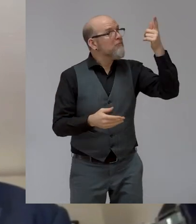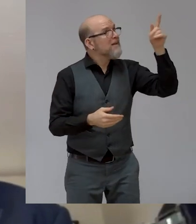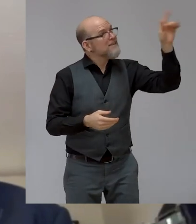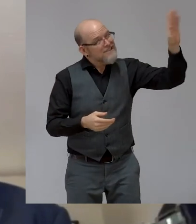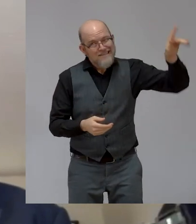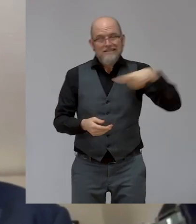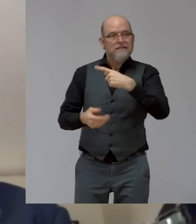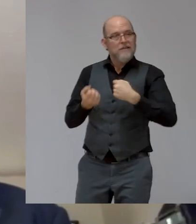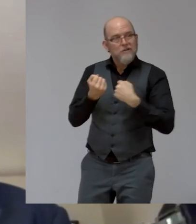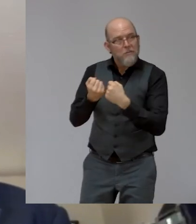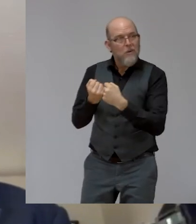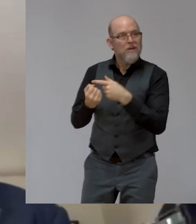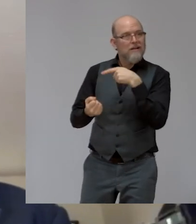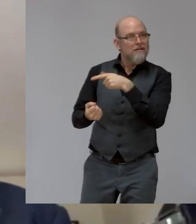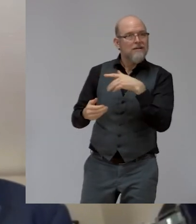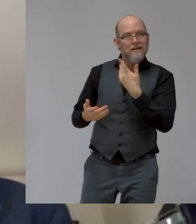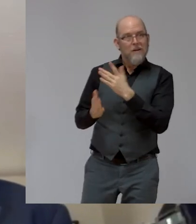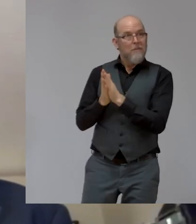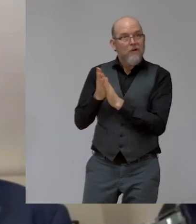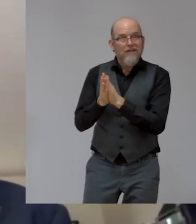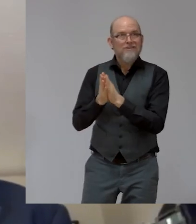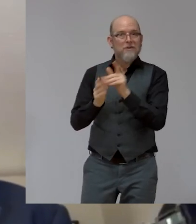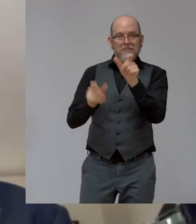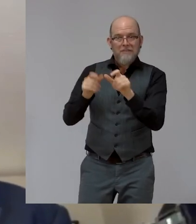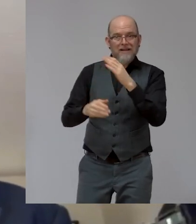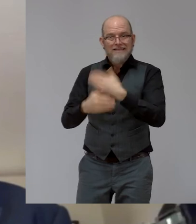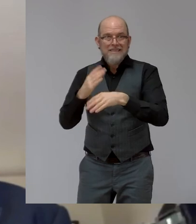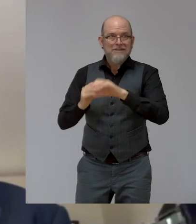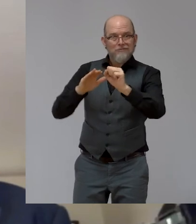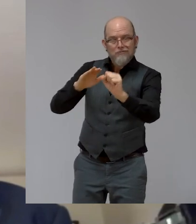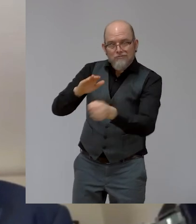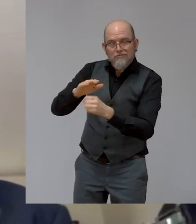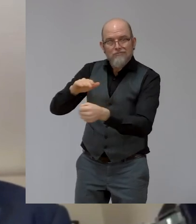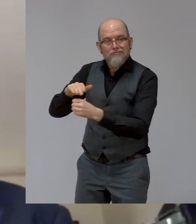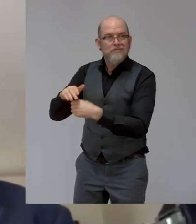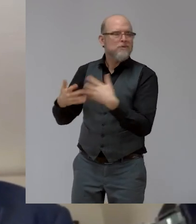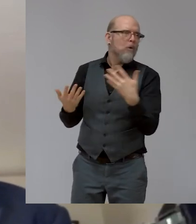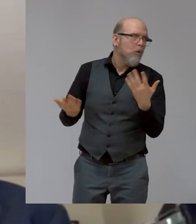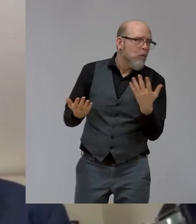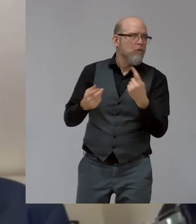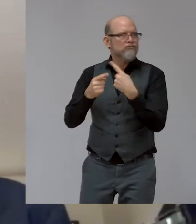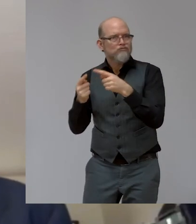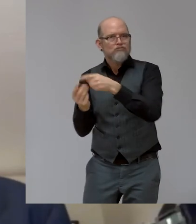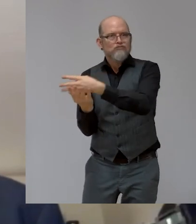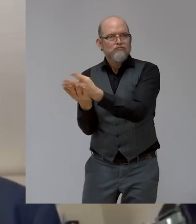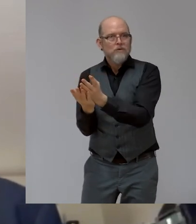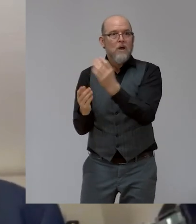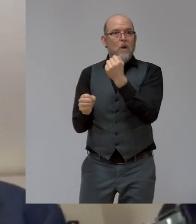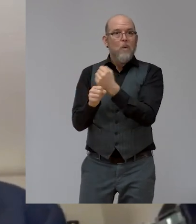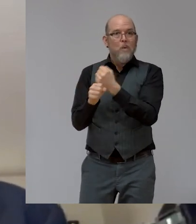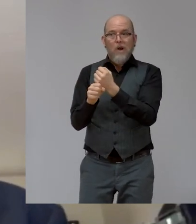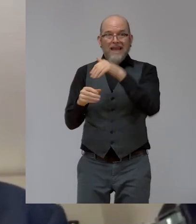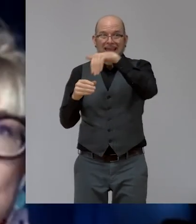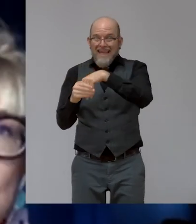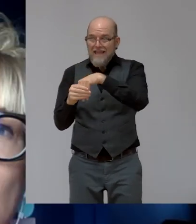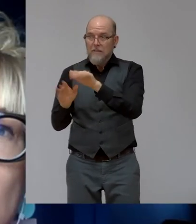and support workers with disabilities to sustain jobs specially. You see,